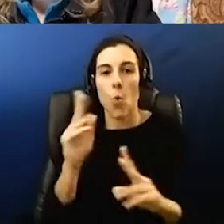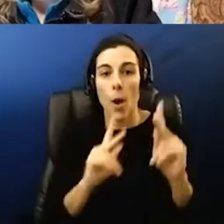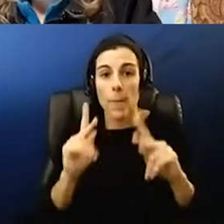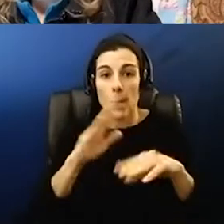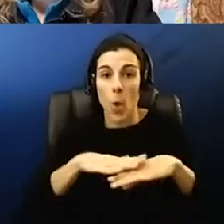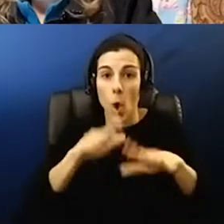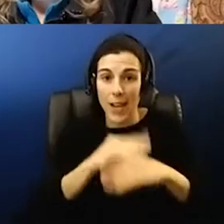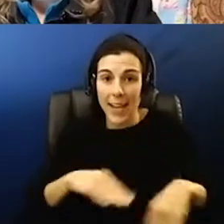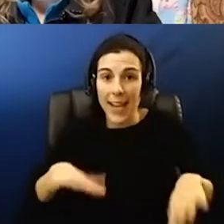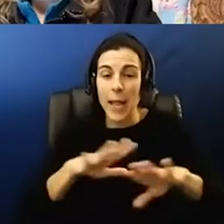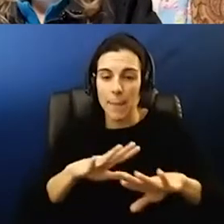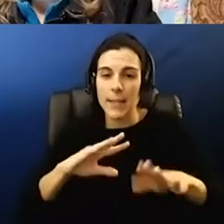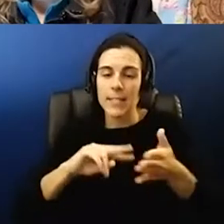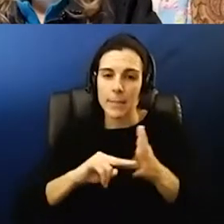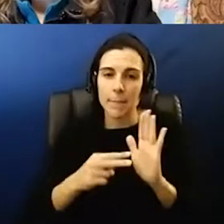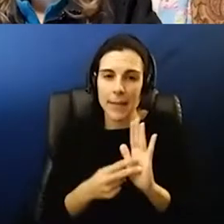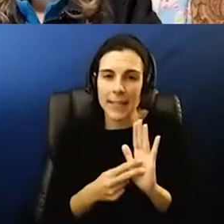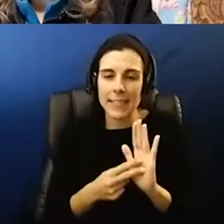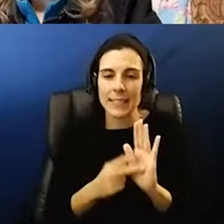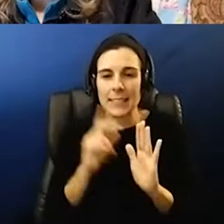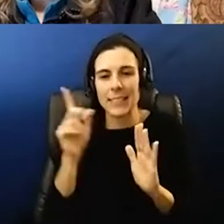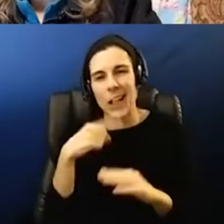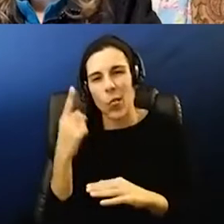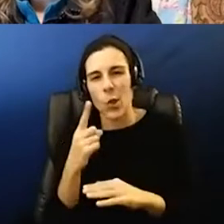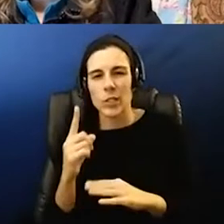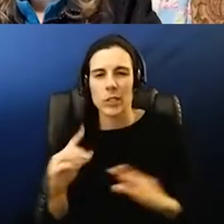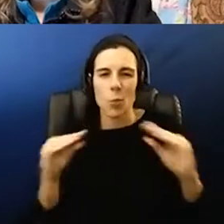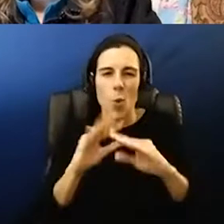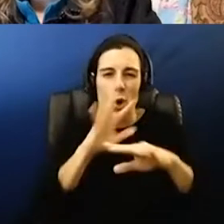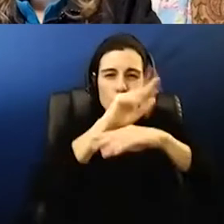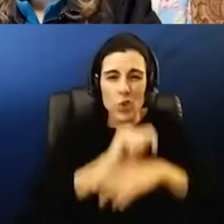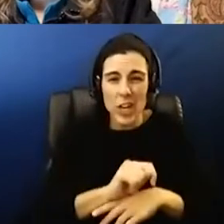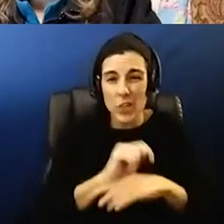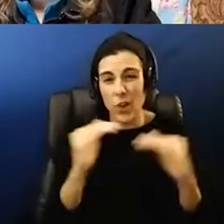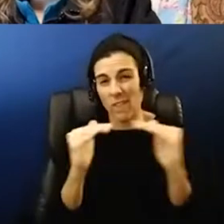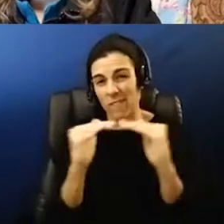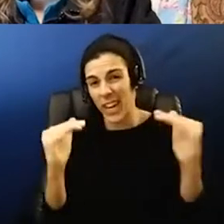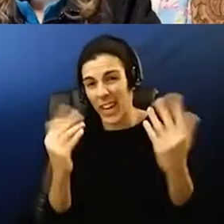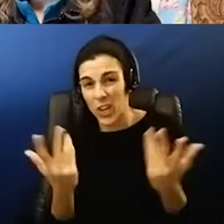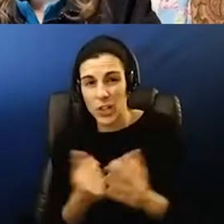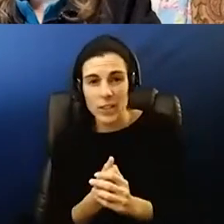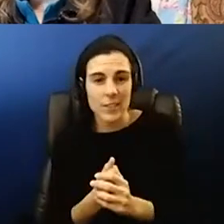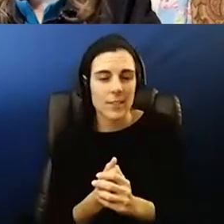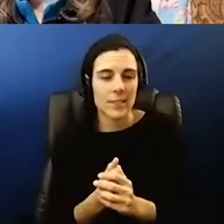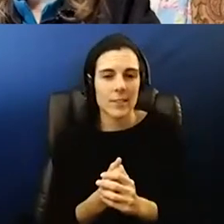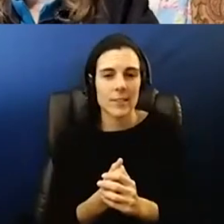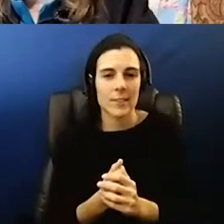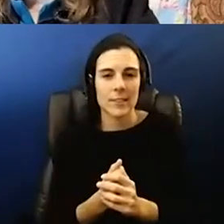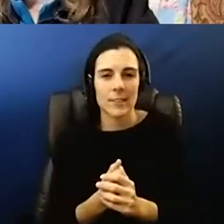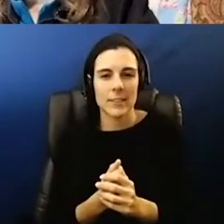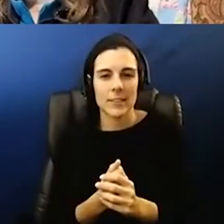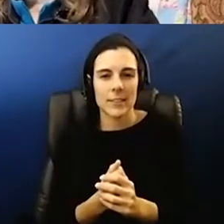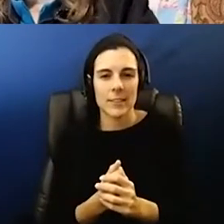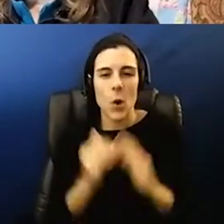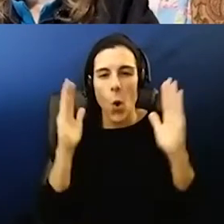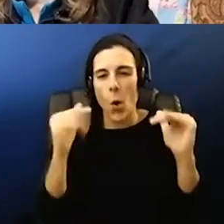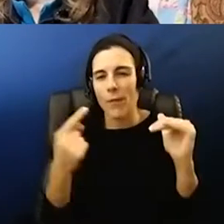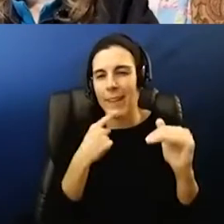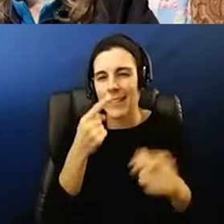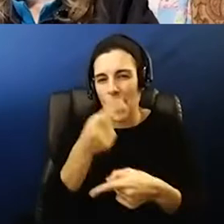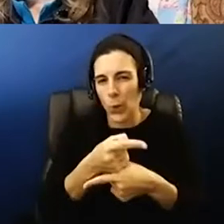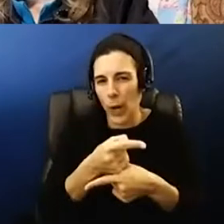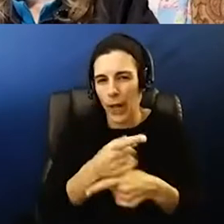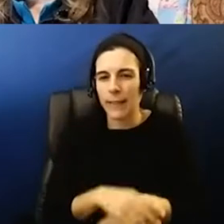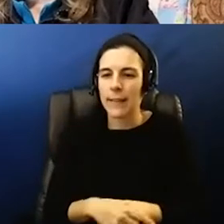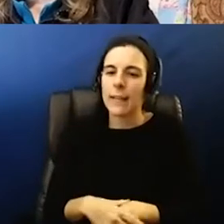mean something that's looks slightly more traditional is that is that fair i mean you don't have to add to it but just want to make sure i'm characterizing that correctly i think